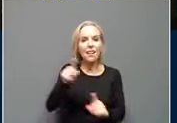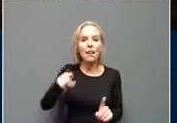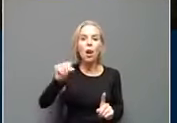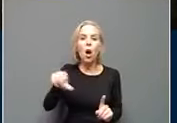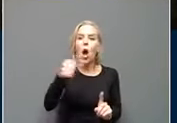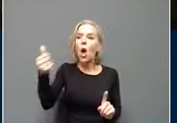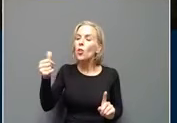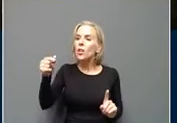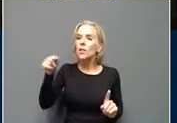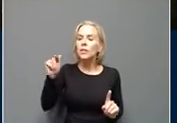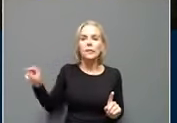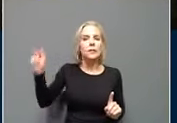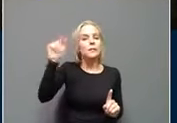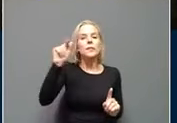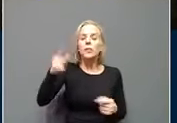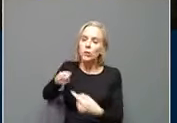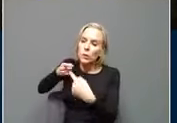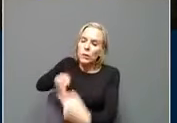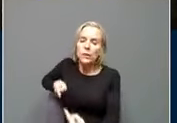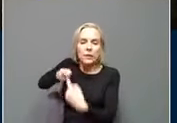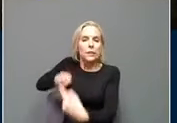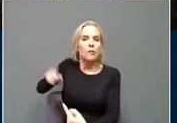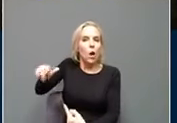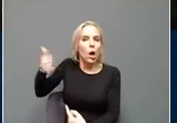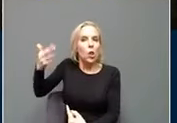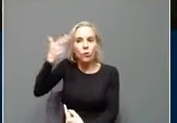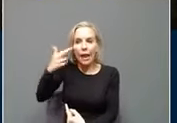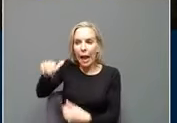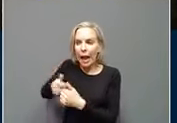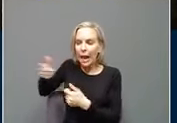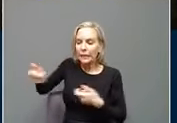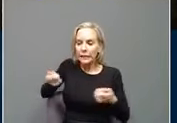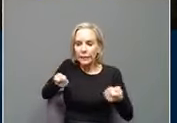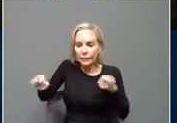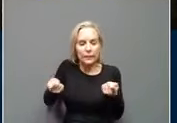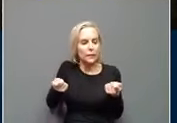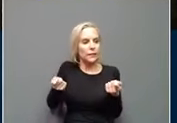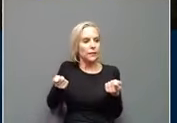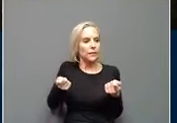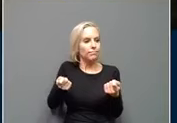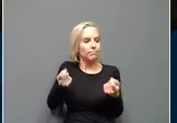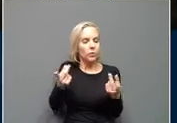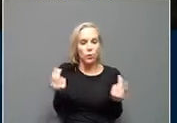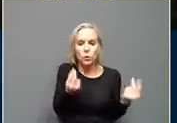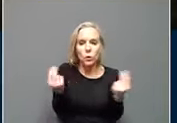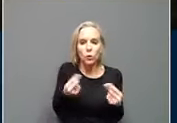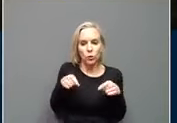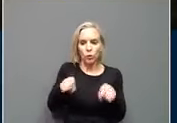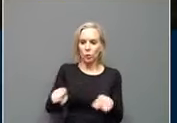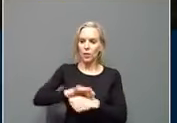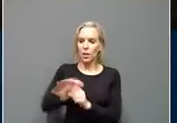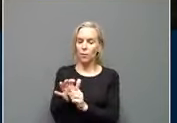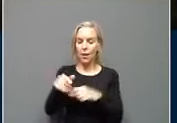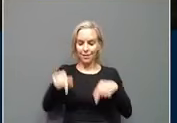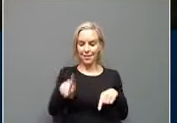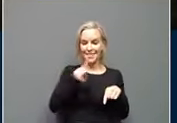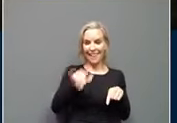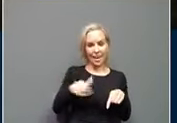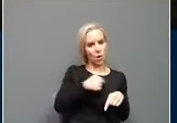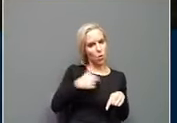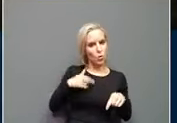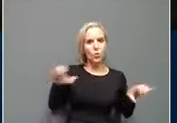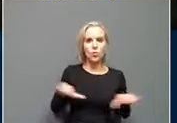for different reasons, how they've managed the pandemic, what's going on, we are doing this right.